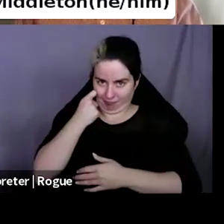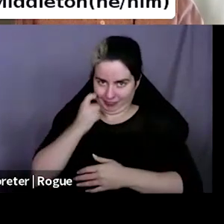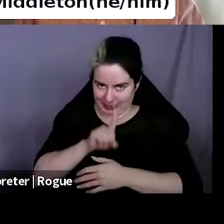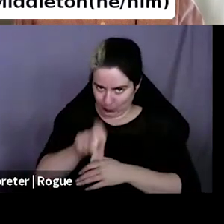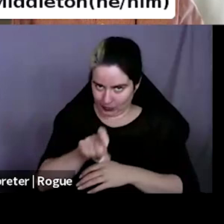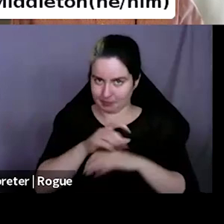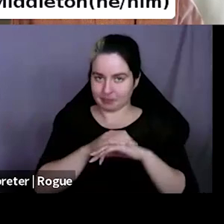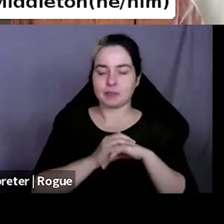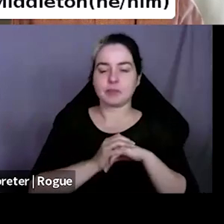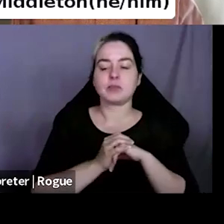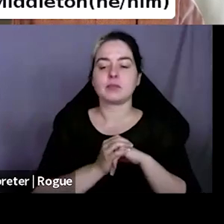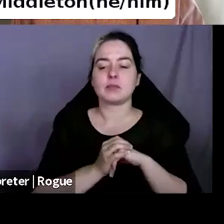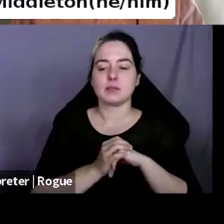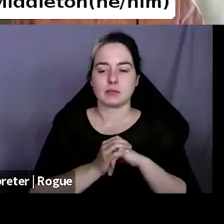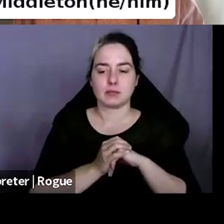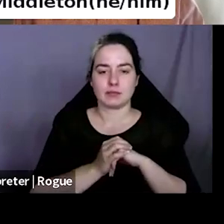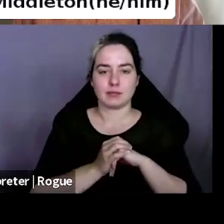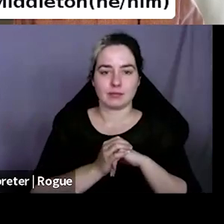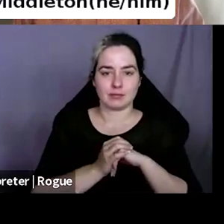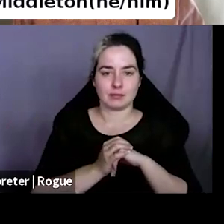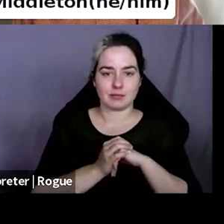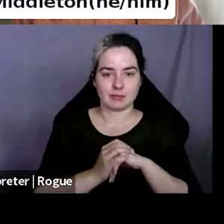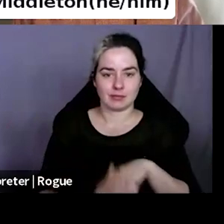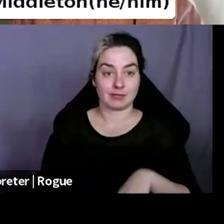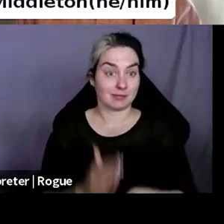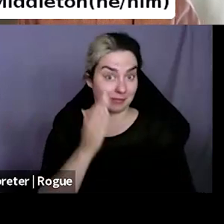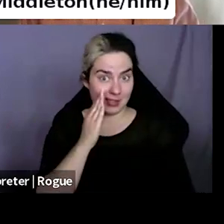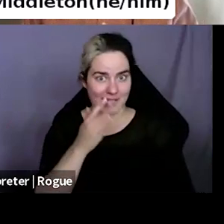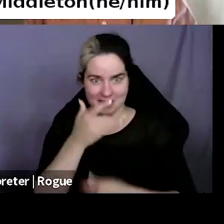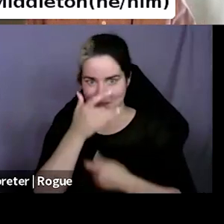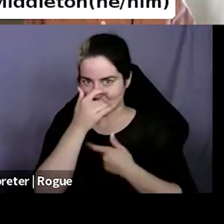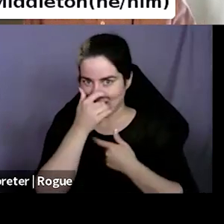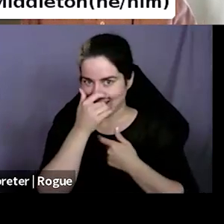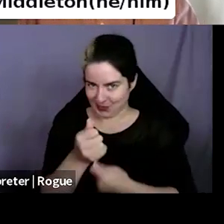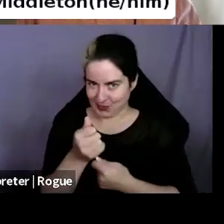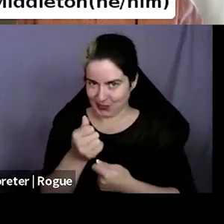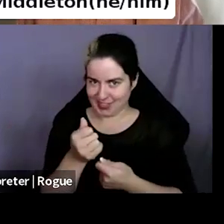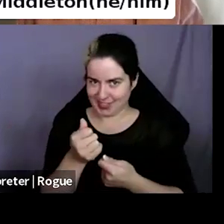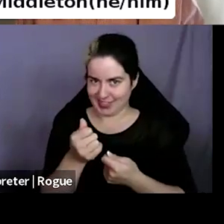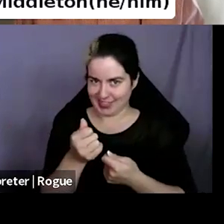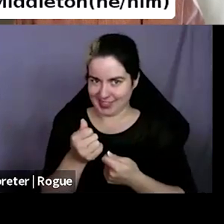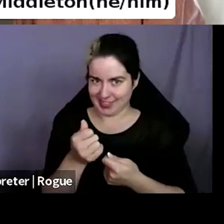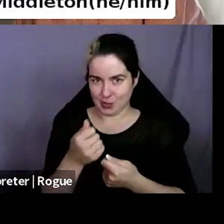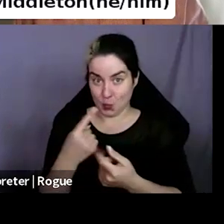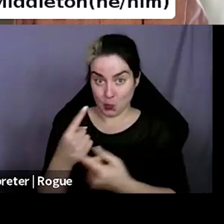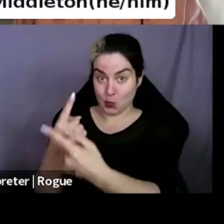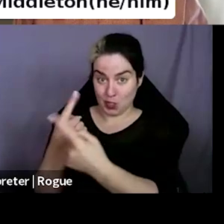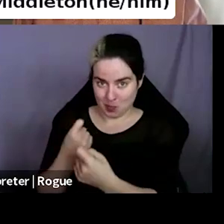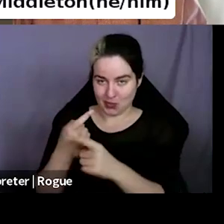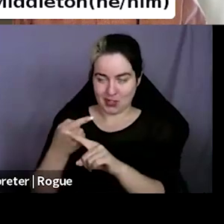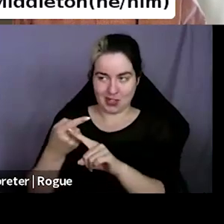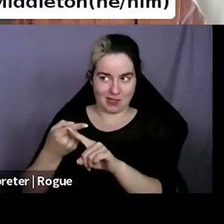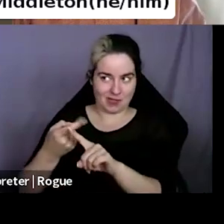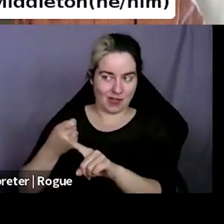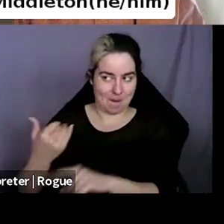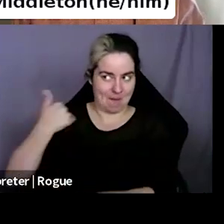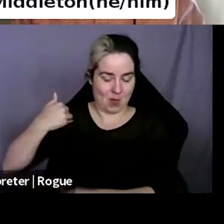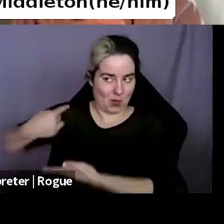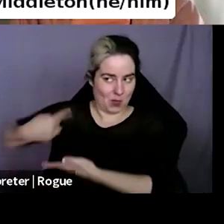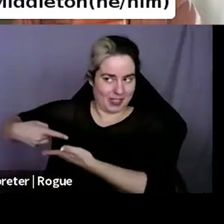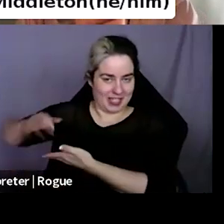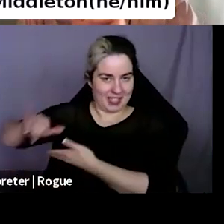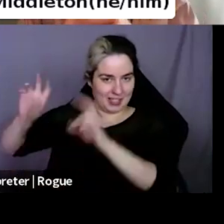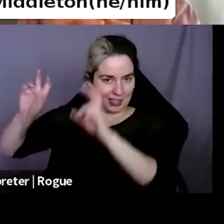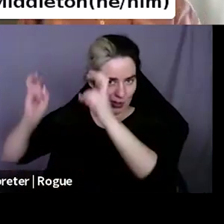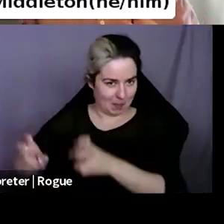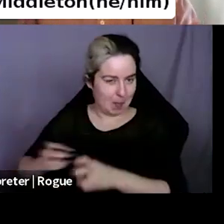And I know that we had some really interesting stuff come out of it in our, uh, first meeting, but, uh, let's see, uh, what comes up